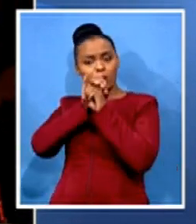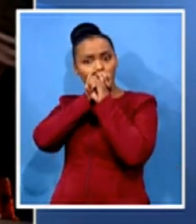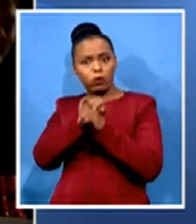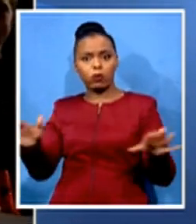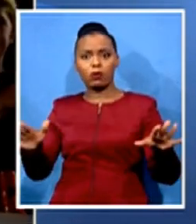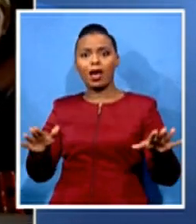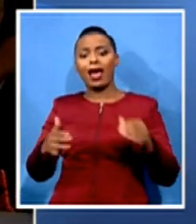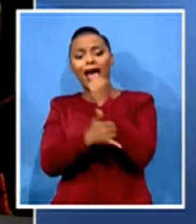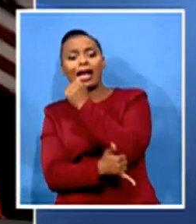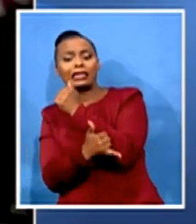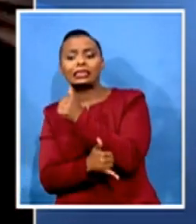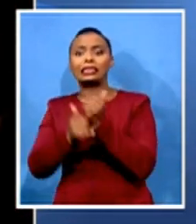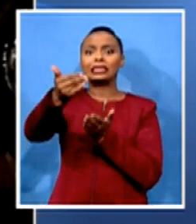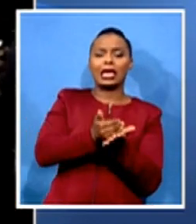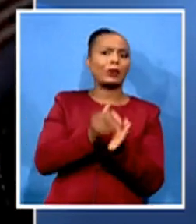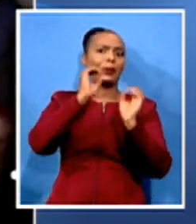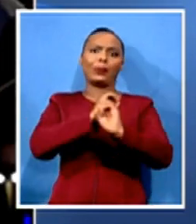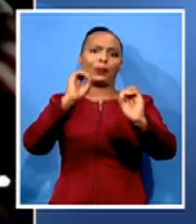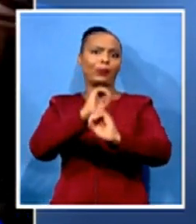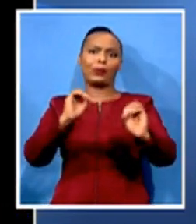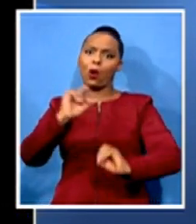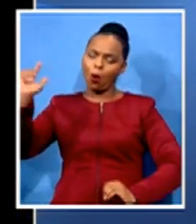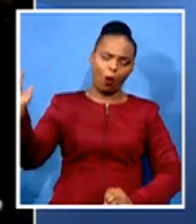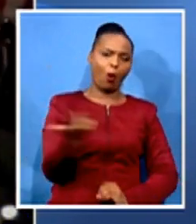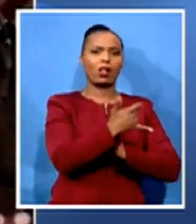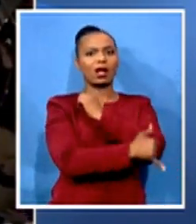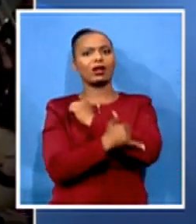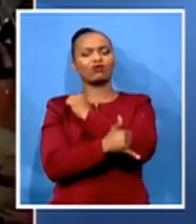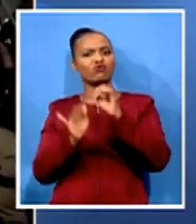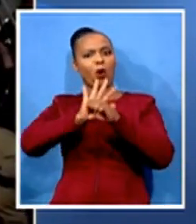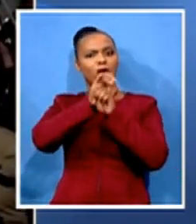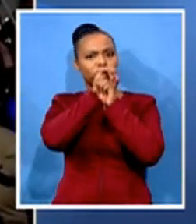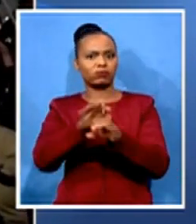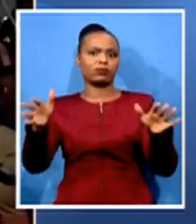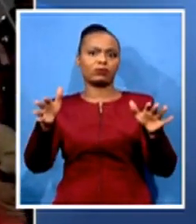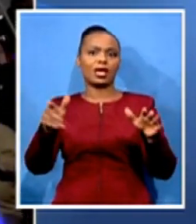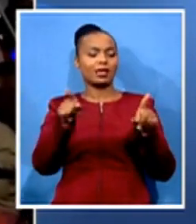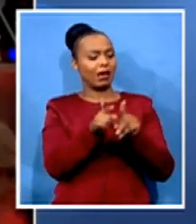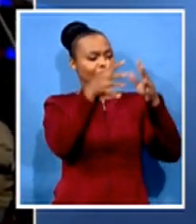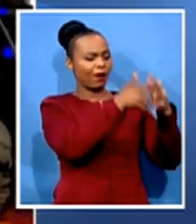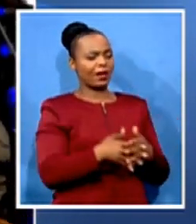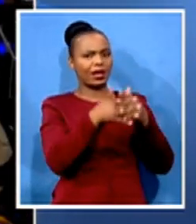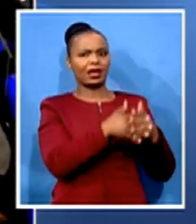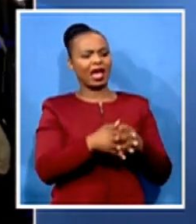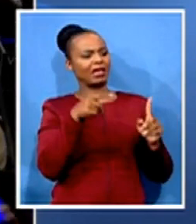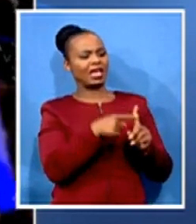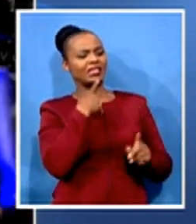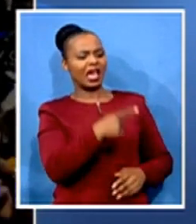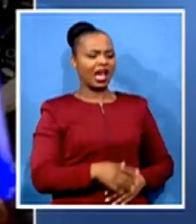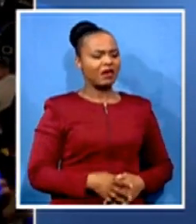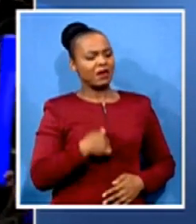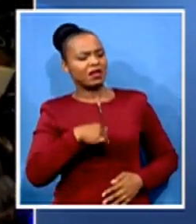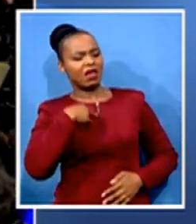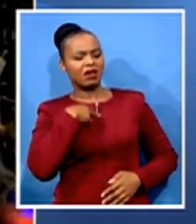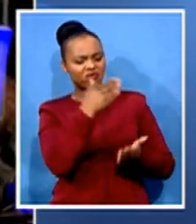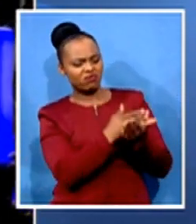therefore, the States of America cannot be a lone voice and think it can handle this pandemic. Secondly,